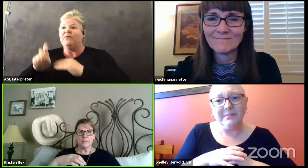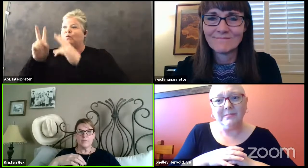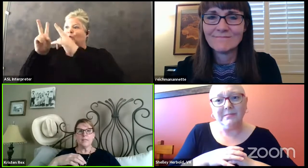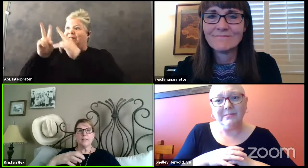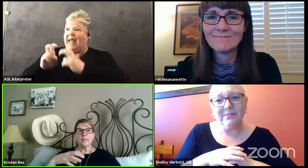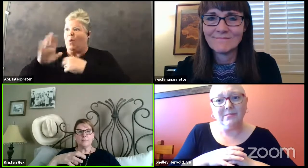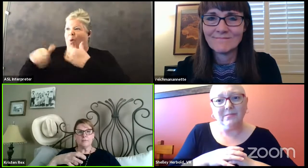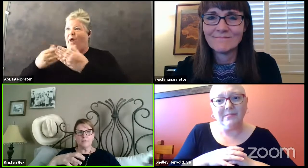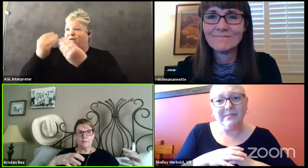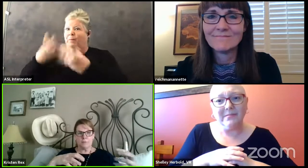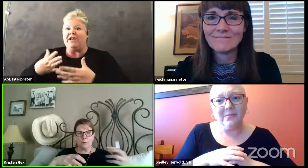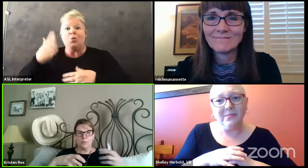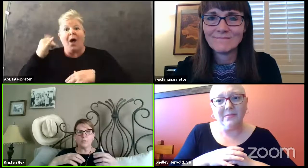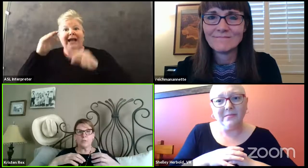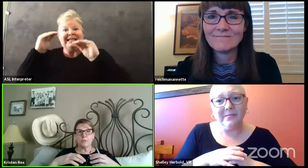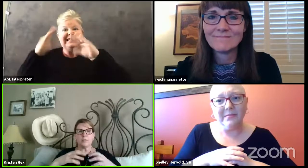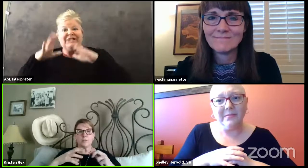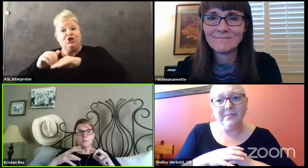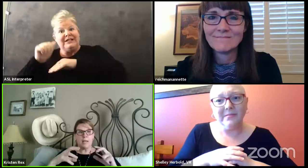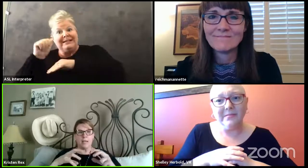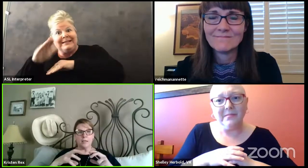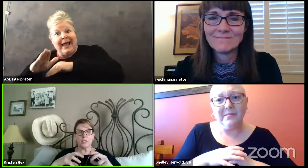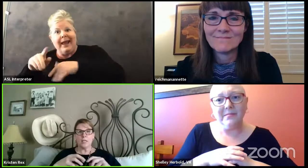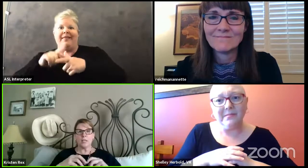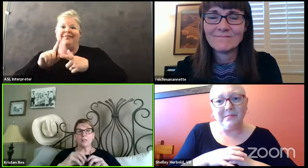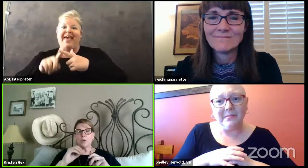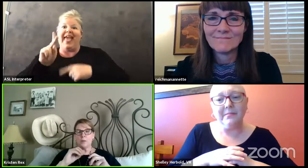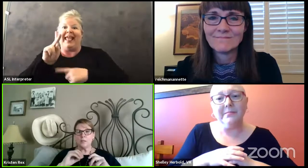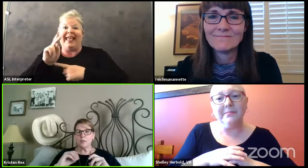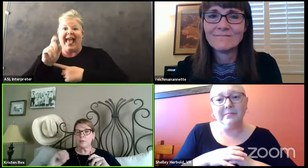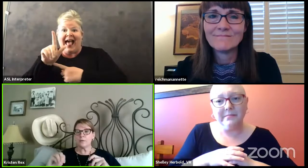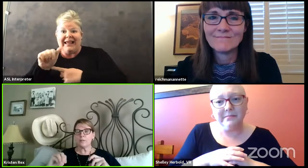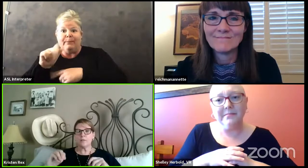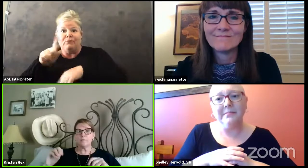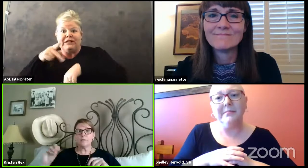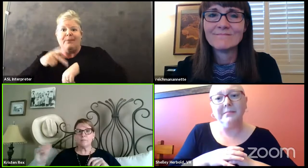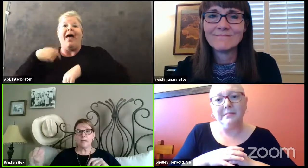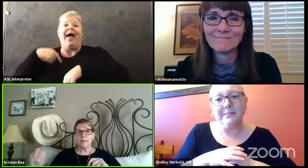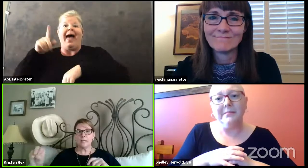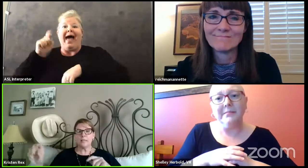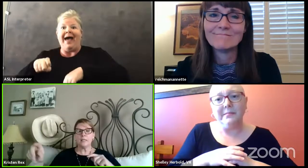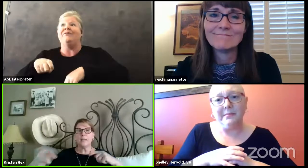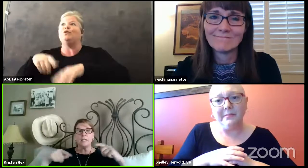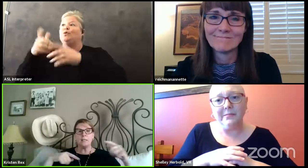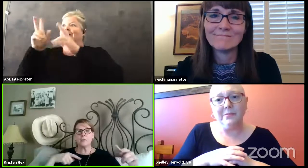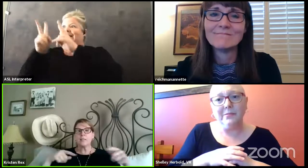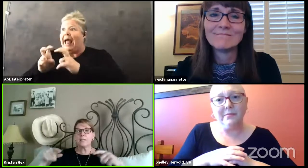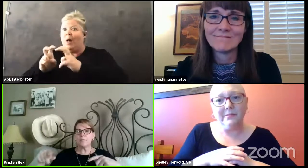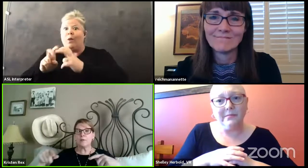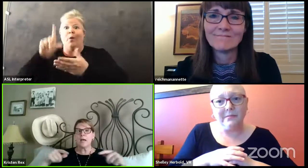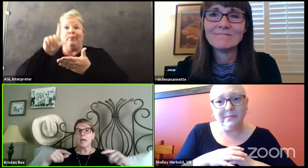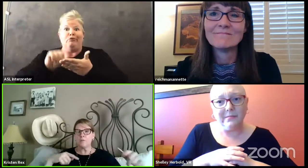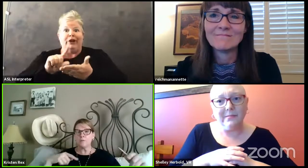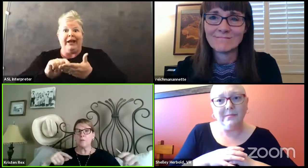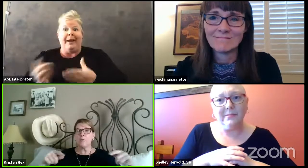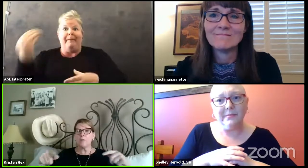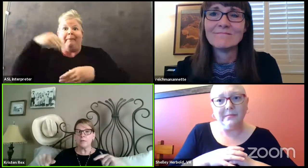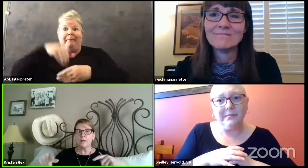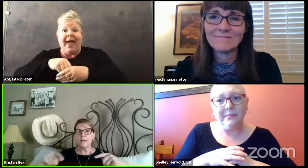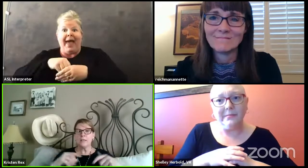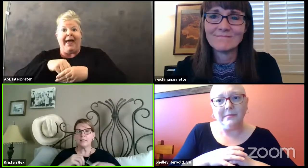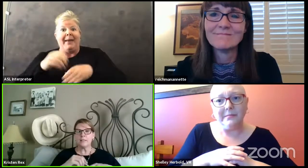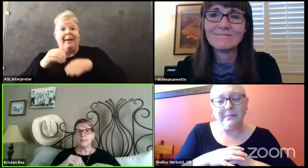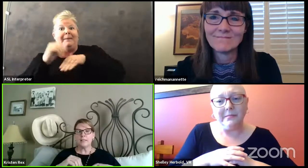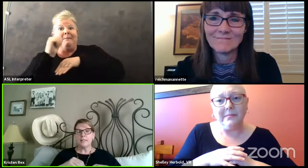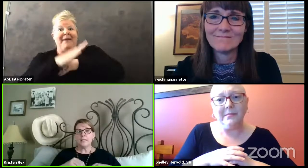for the students, packaging it, going to the post office, mailing it. And so it's kind of a back and forth